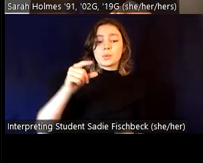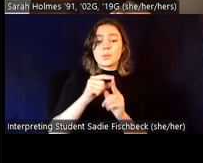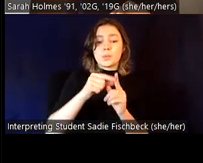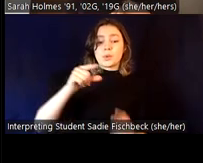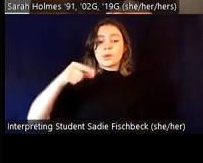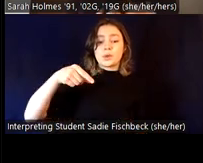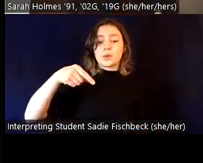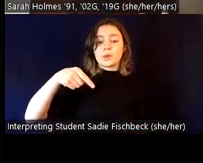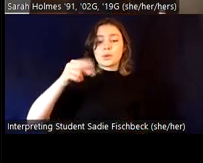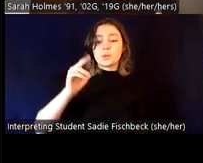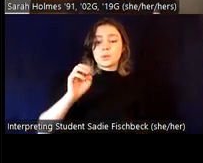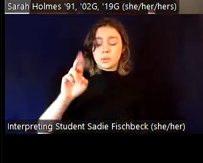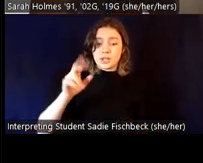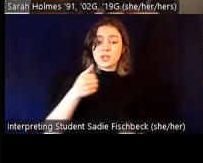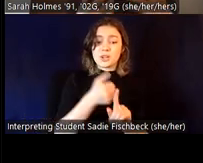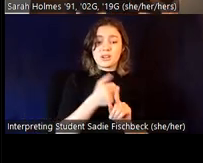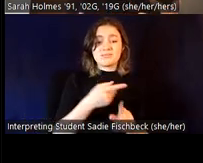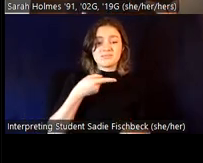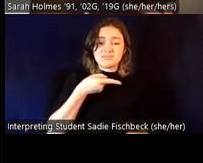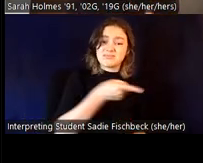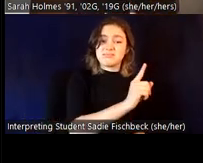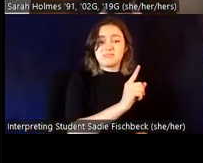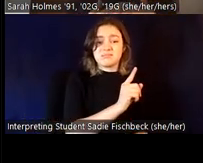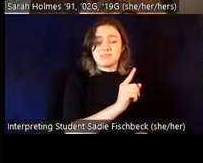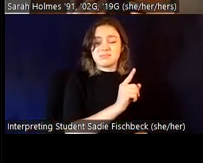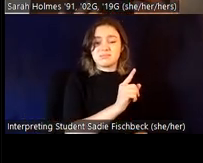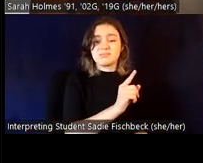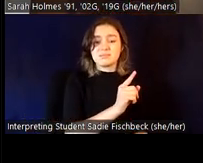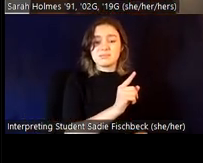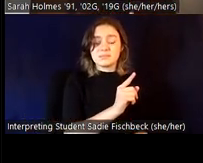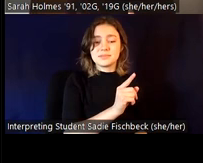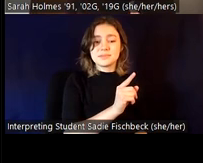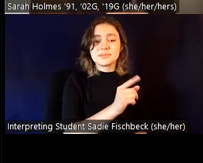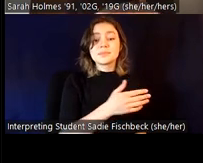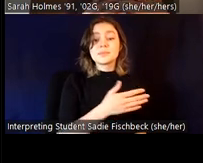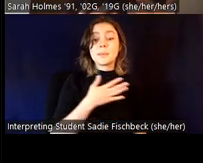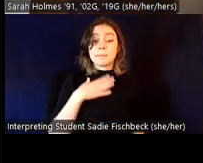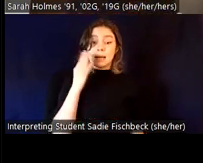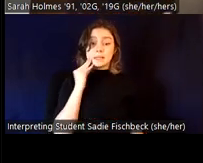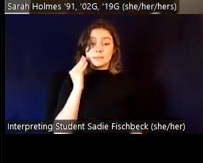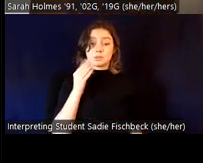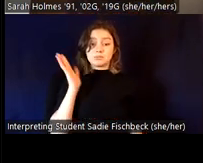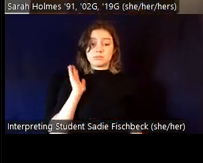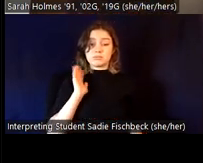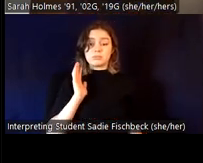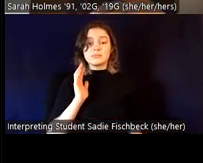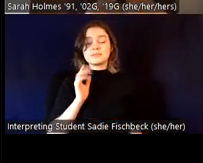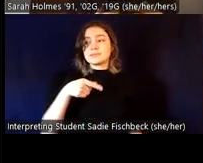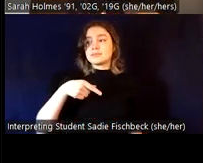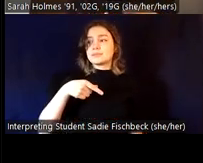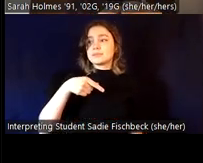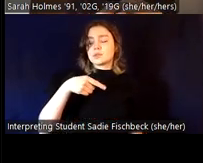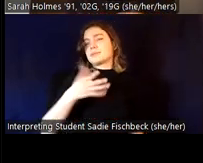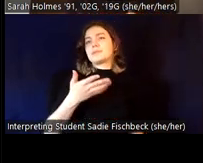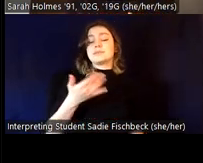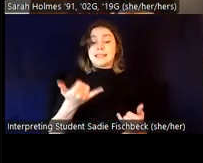1990s in a community where the word queer was being used in a political way, in an inclusive way. Um, and so for me,